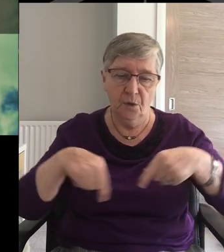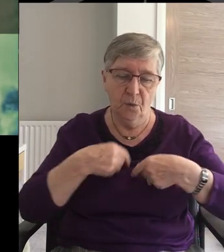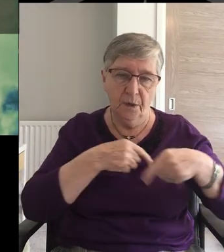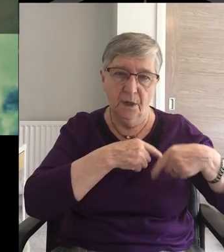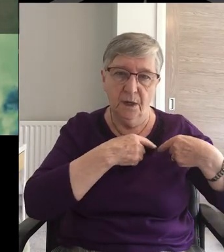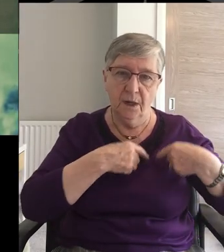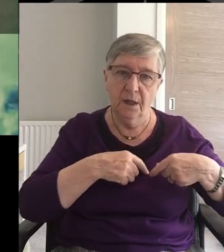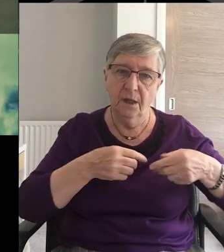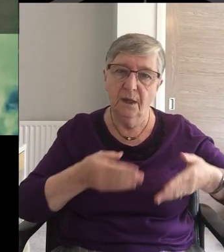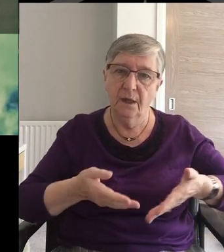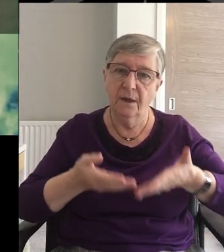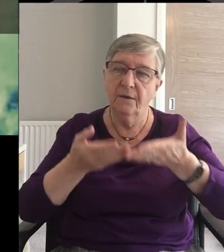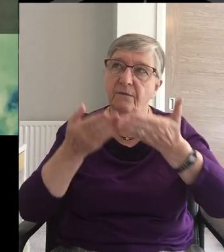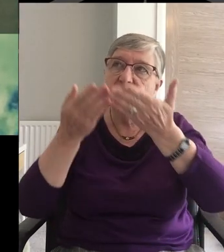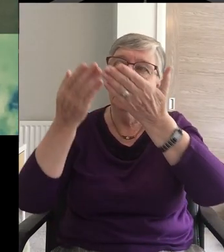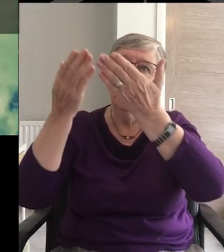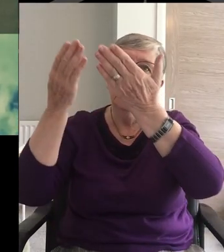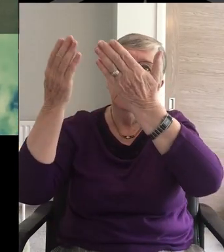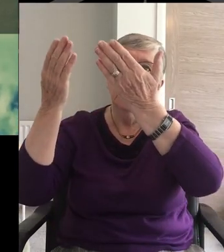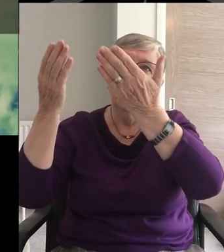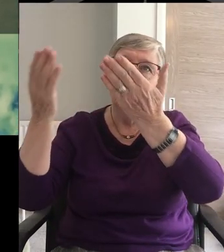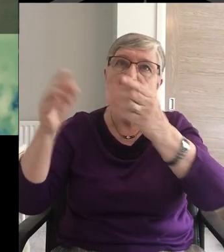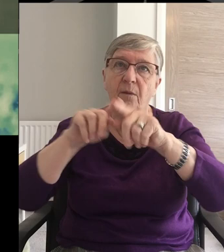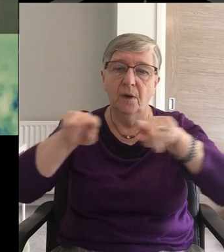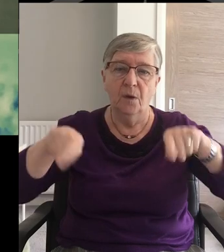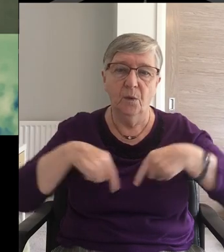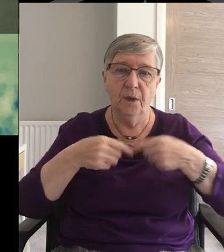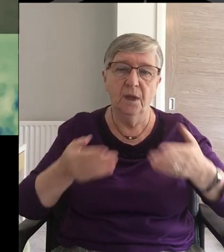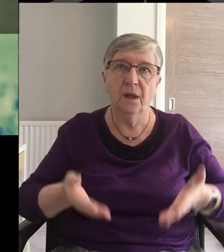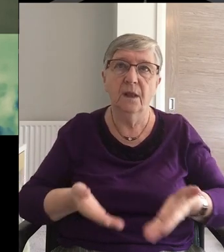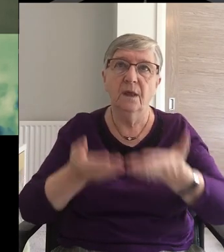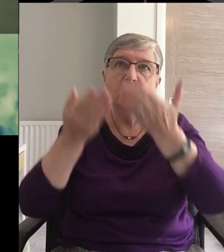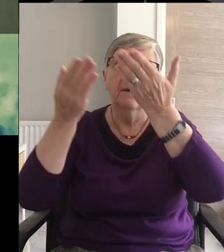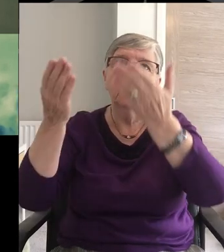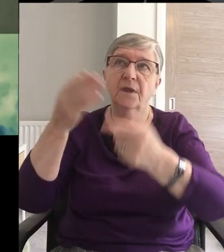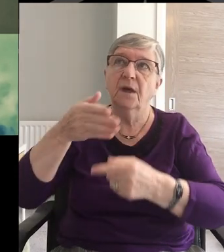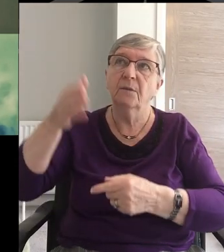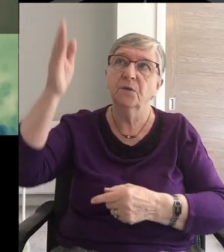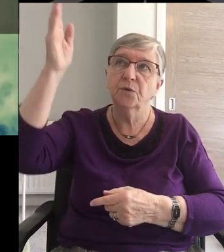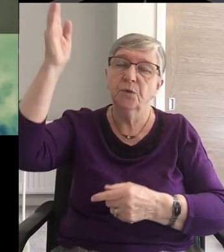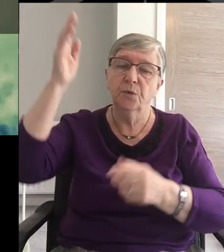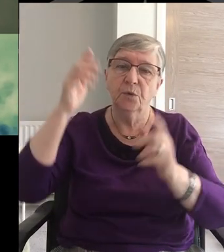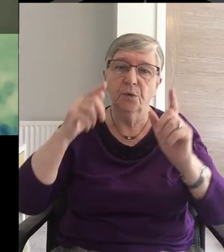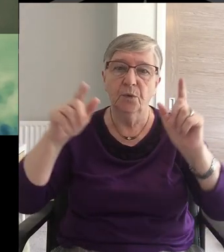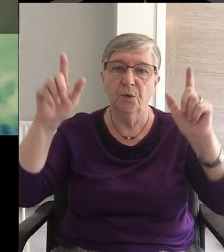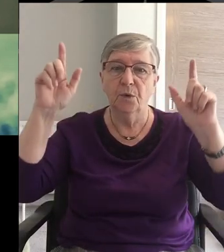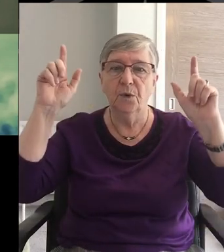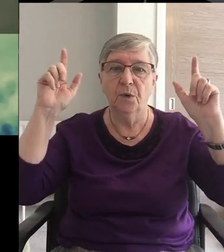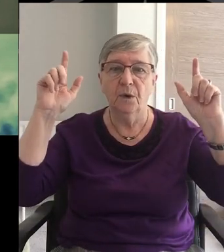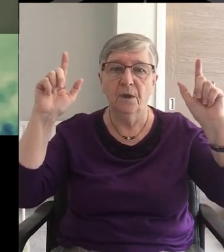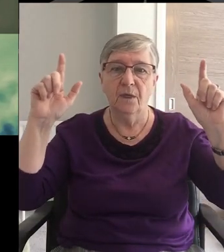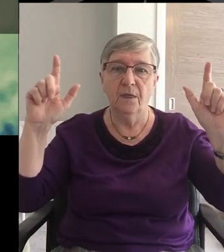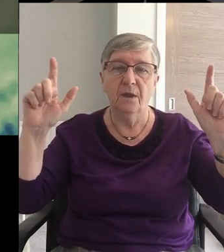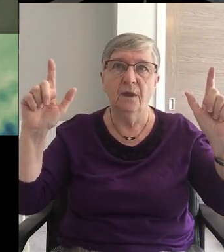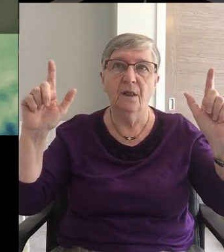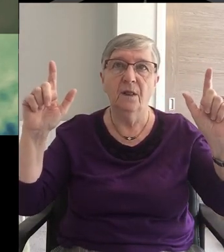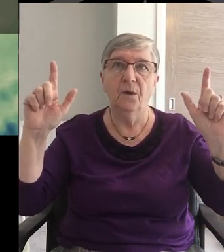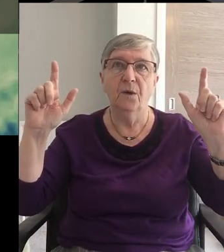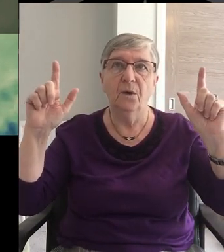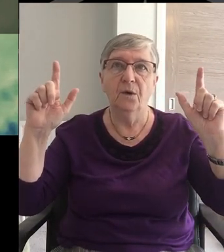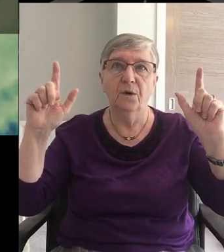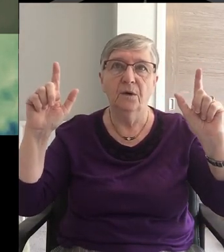We lift them all We lift them to the